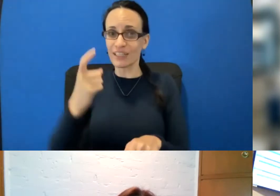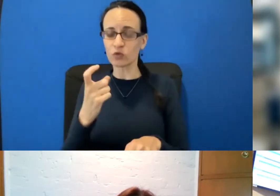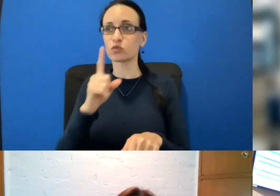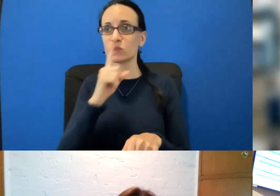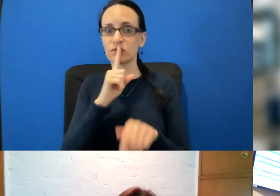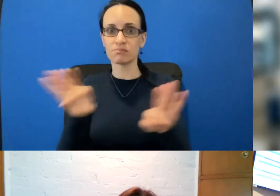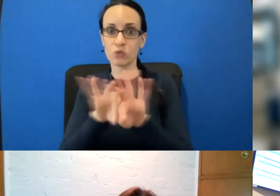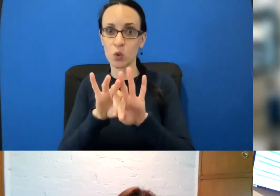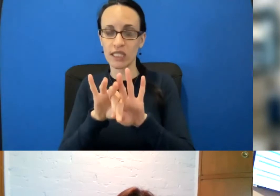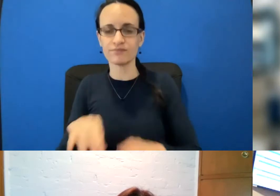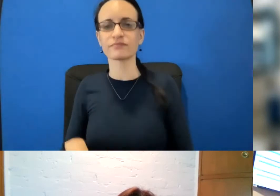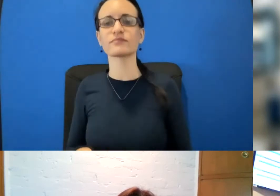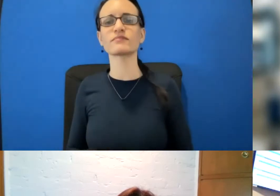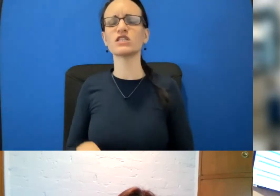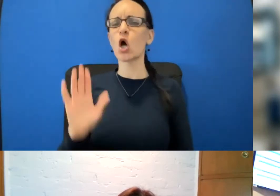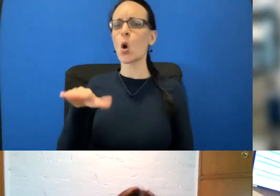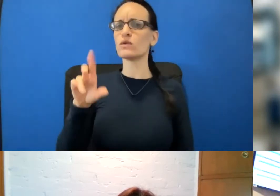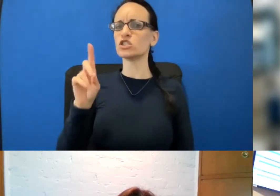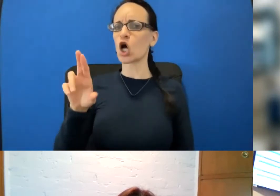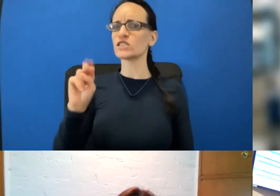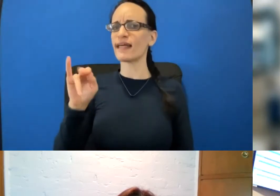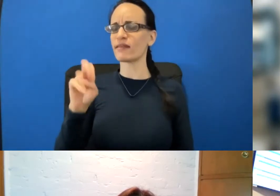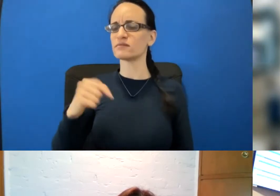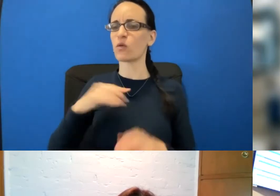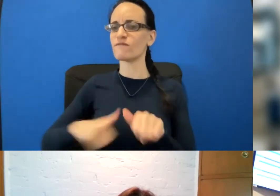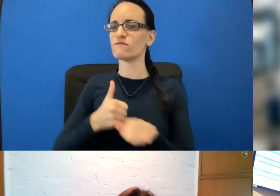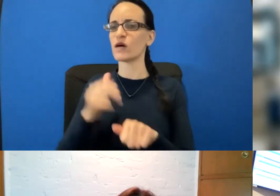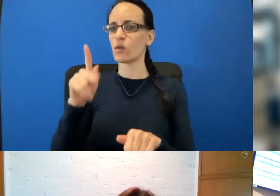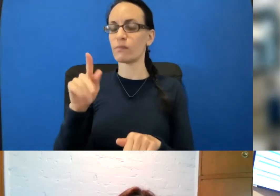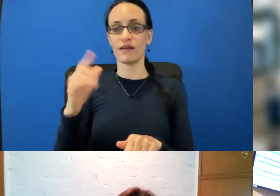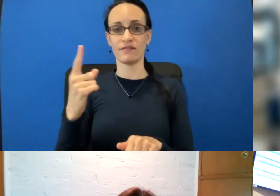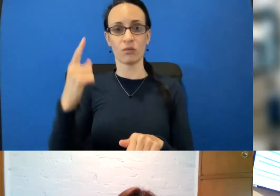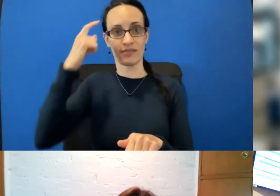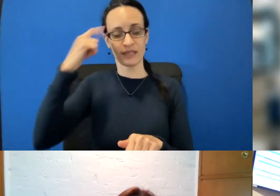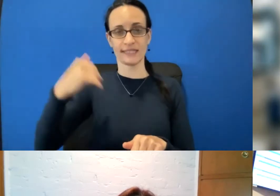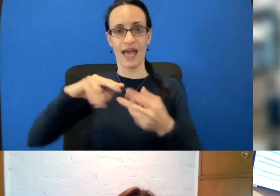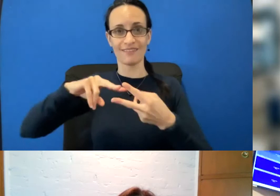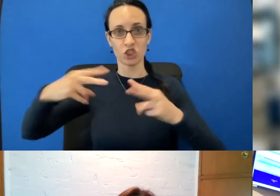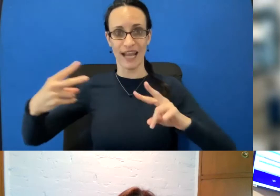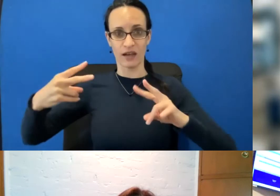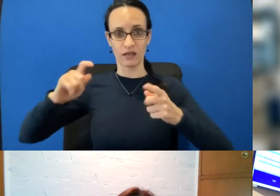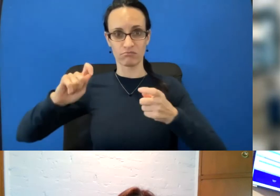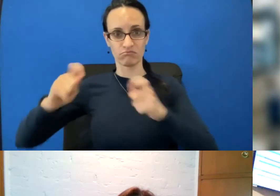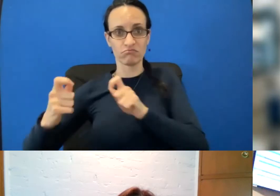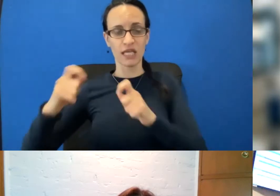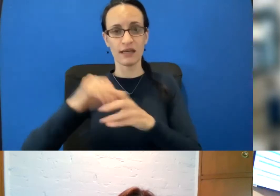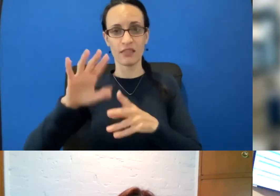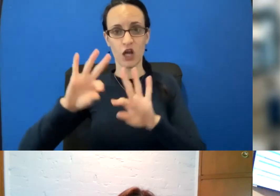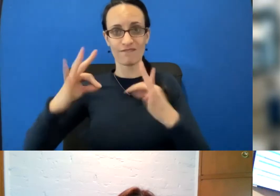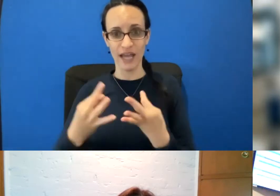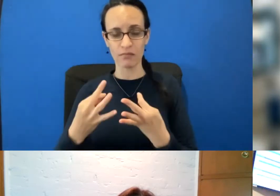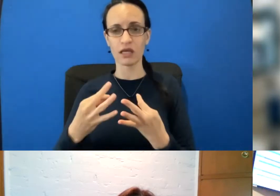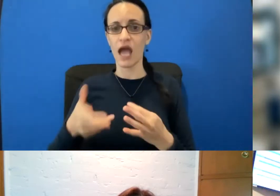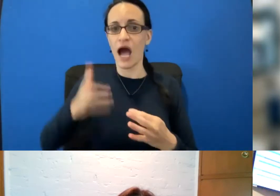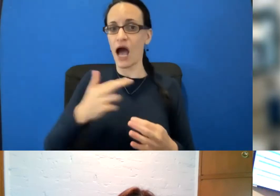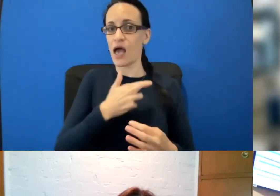follow up with, if someone thinks or they know they have a genetic mutation in their family, at what age would you recommend someone